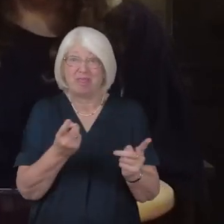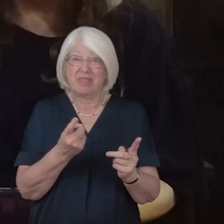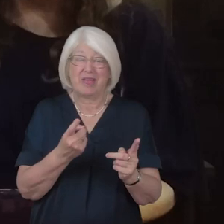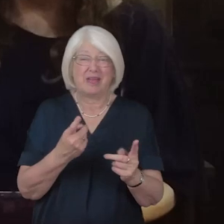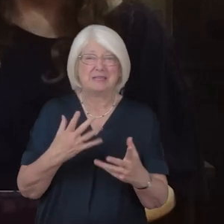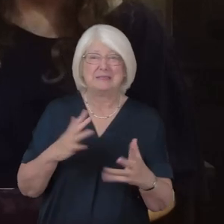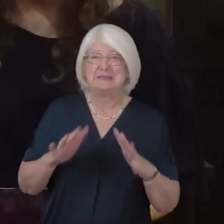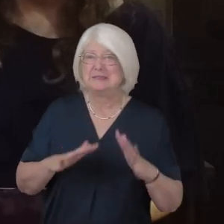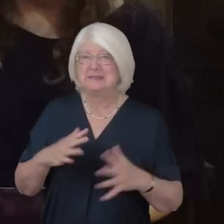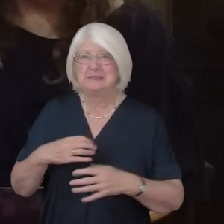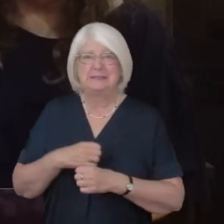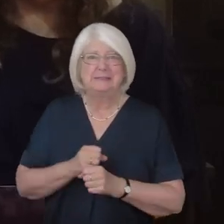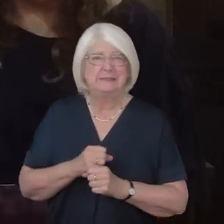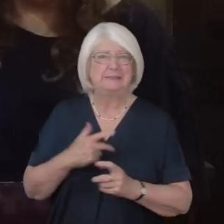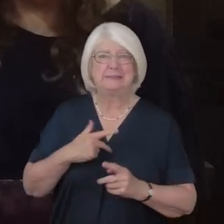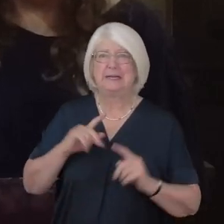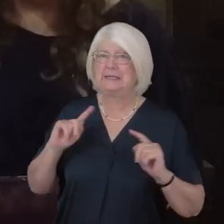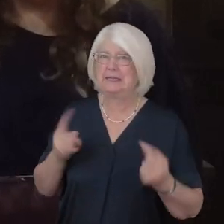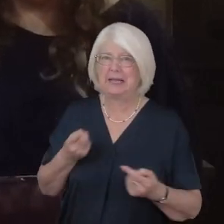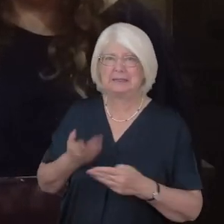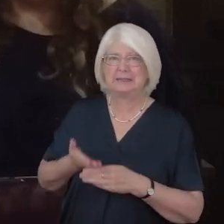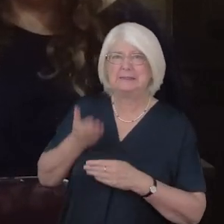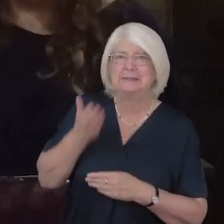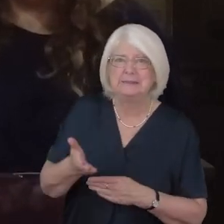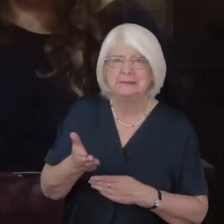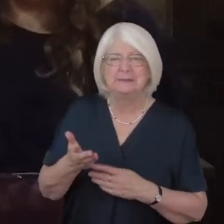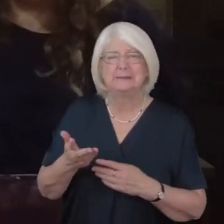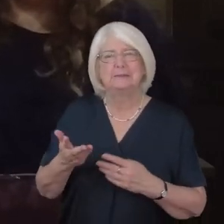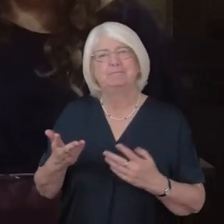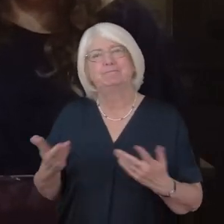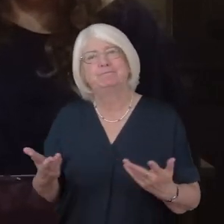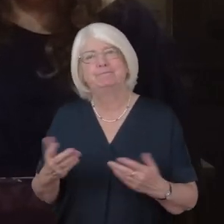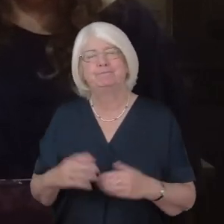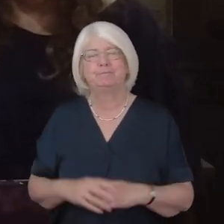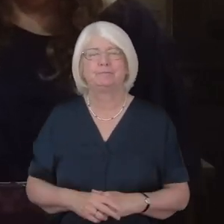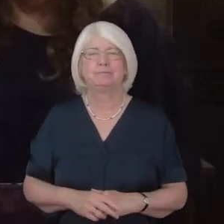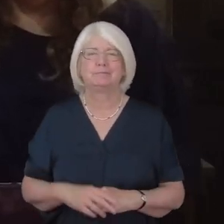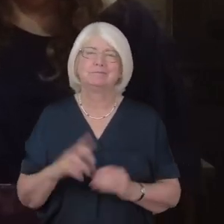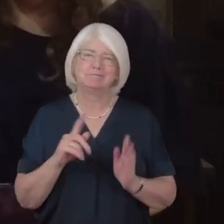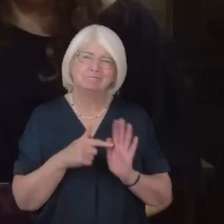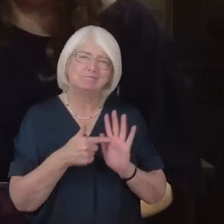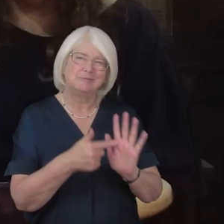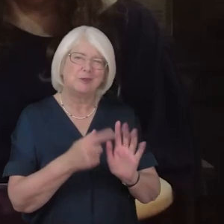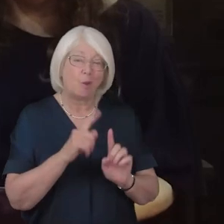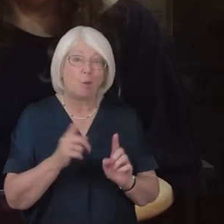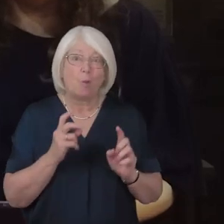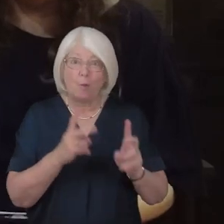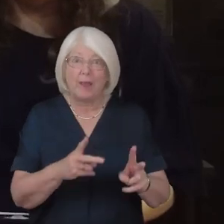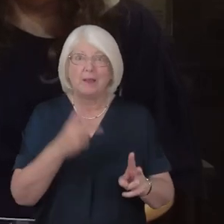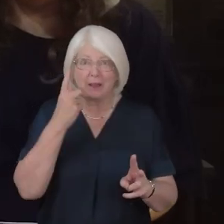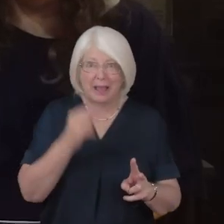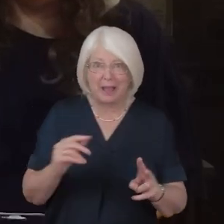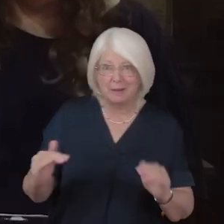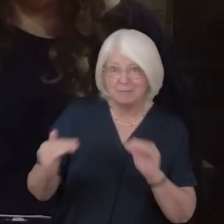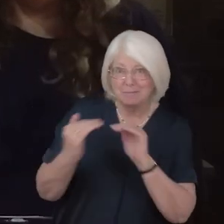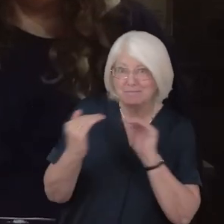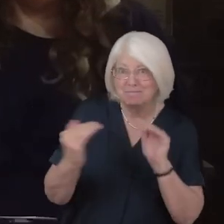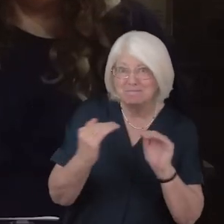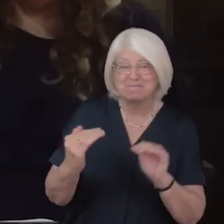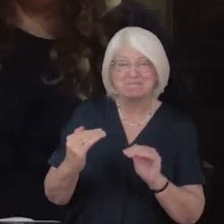unable to minister in person reveal to them ways they can meet the needs of staff,